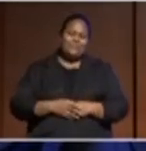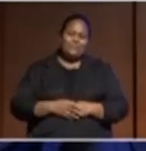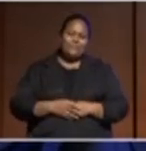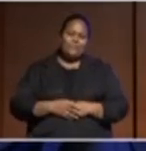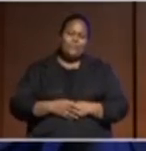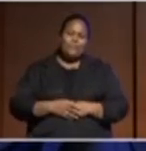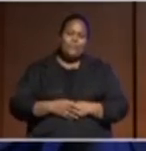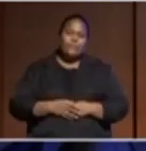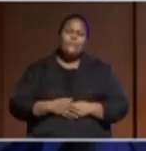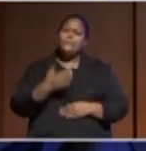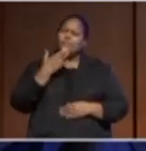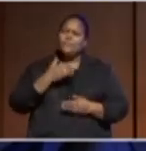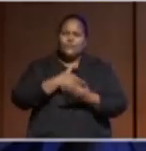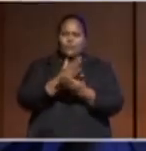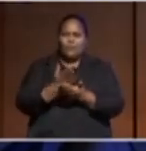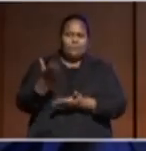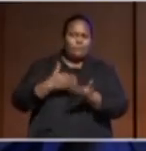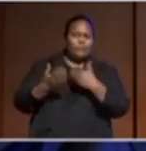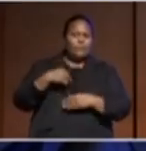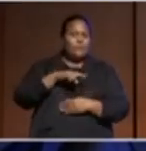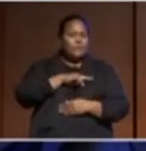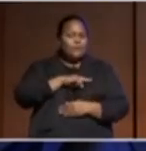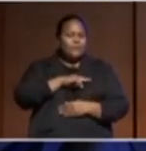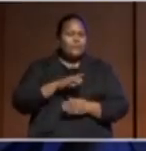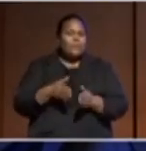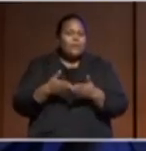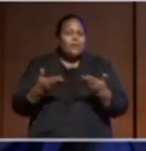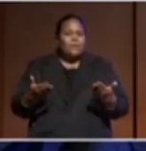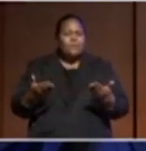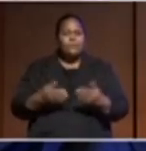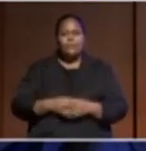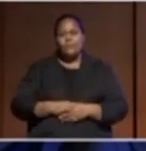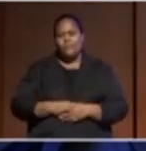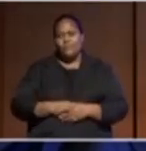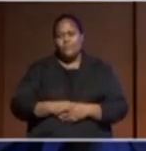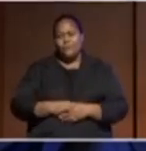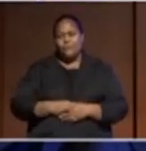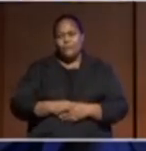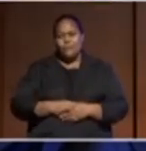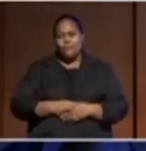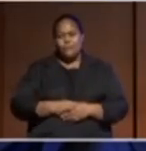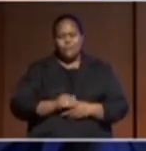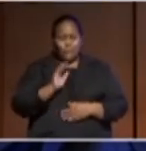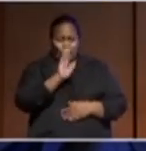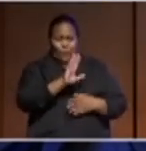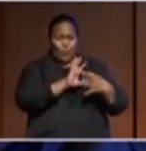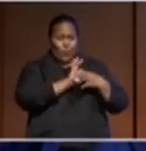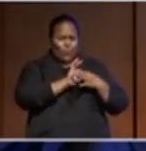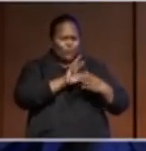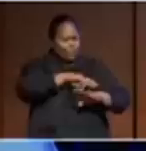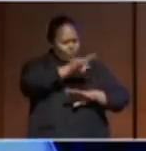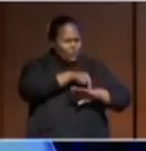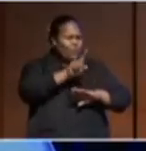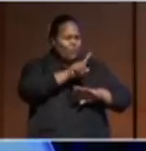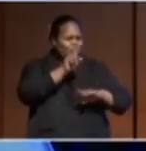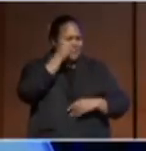Would you share with us, I'm going to be a little bit more direct here, some of your own reflections, obviously, on Pacific regionalism. And I